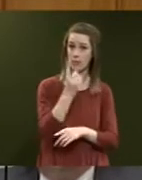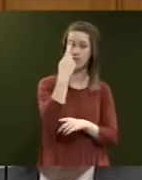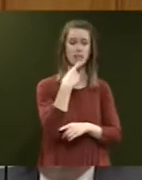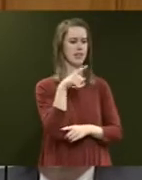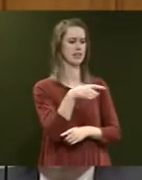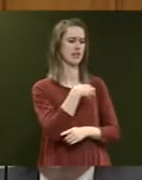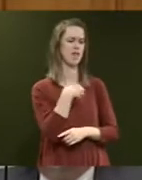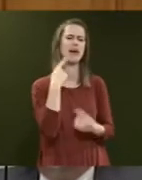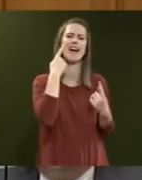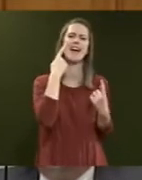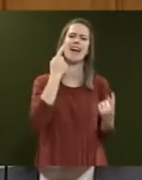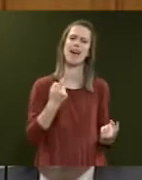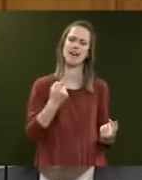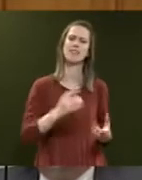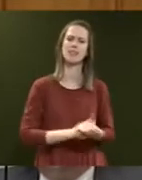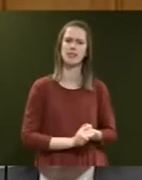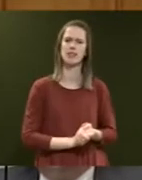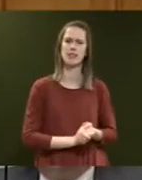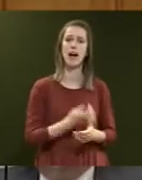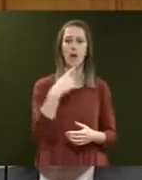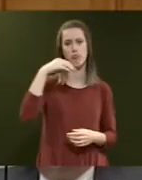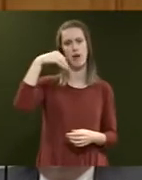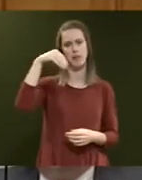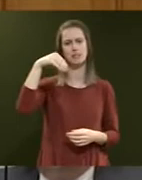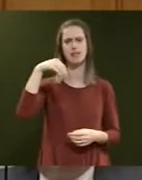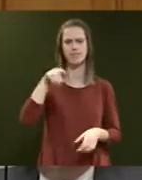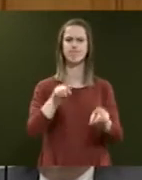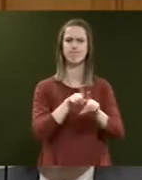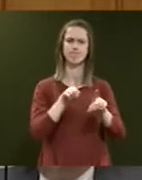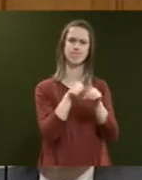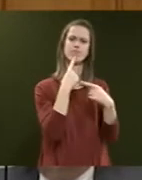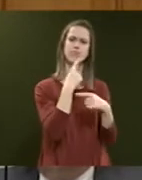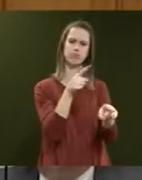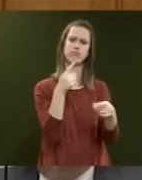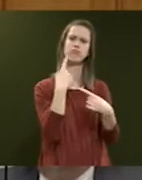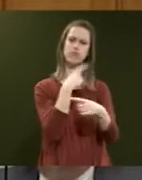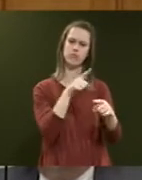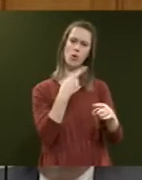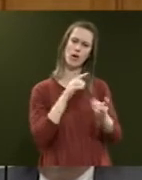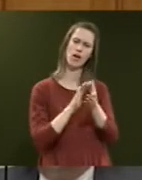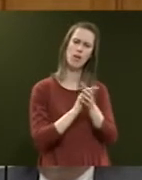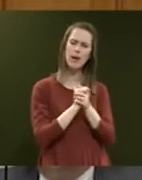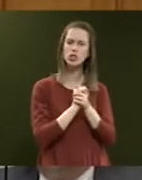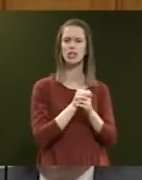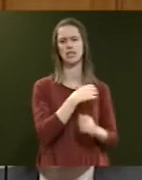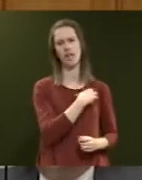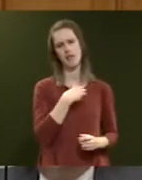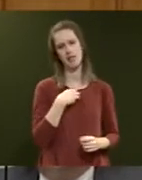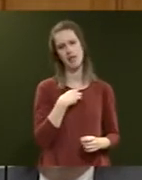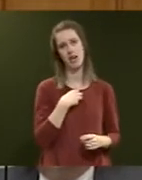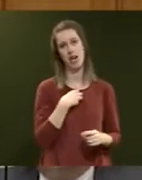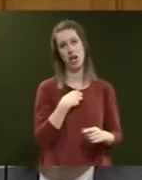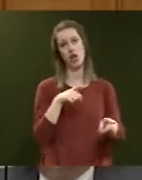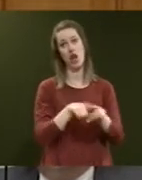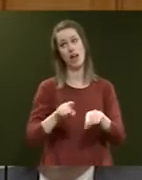is one that cares. And our Prime Minister has put that view many times, that we are a compassionate government, unlike